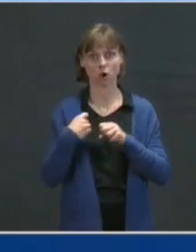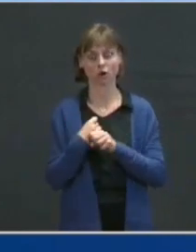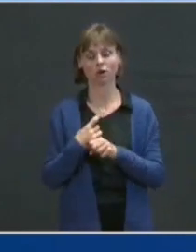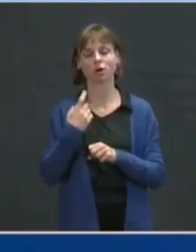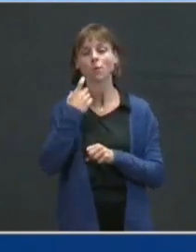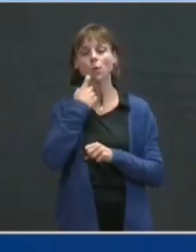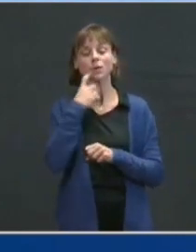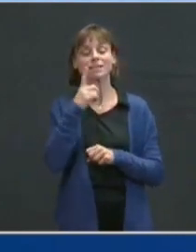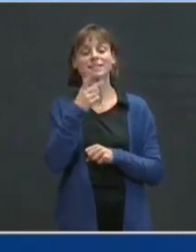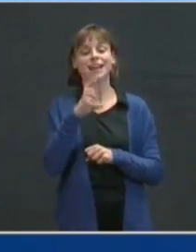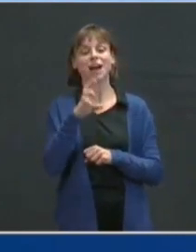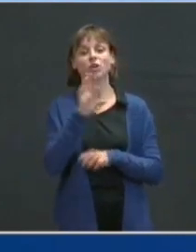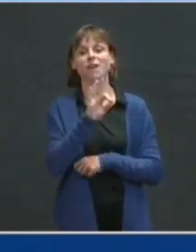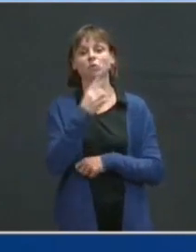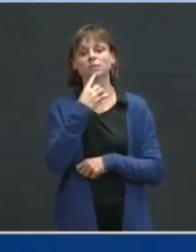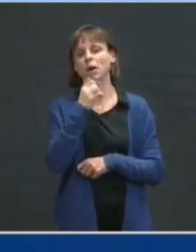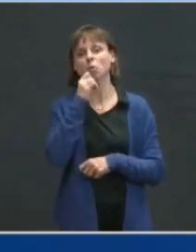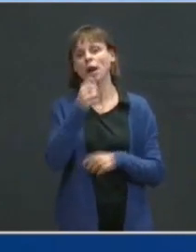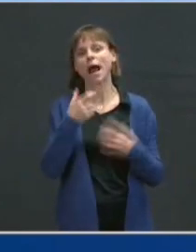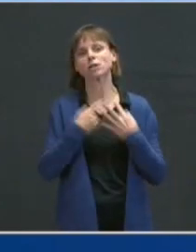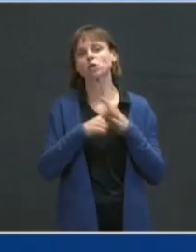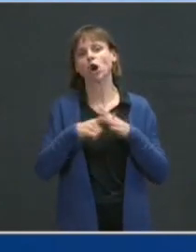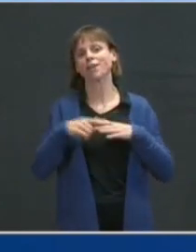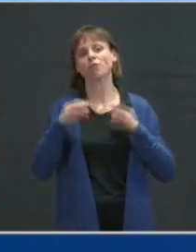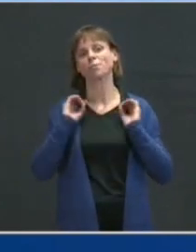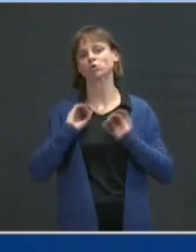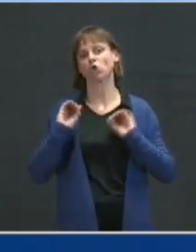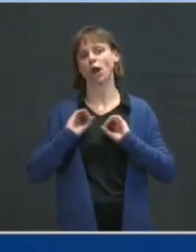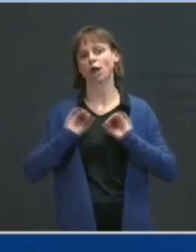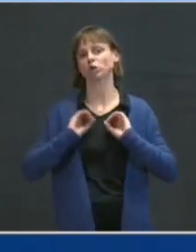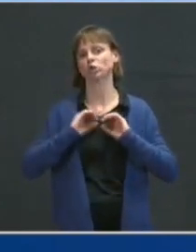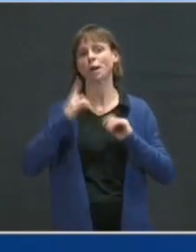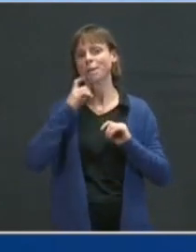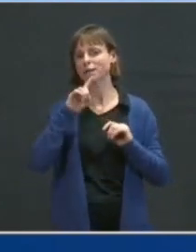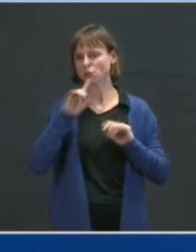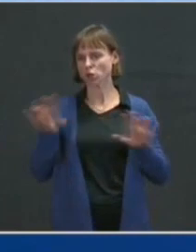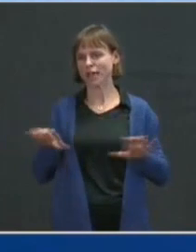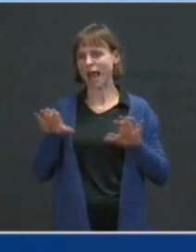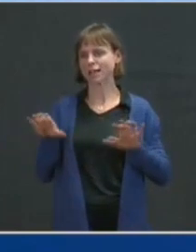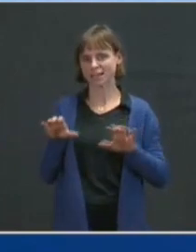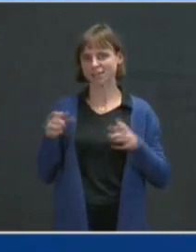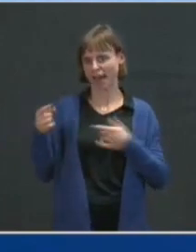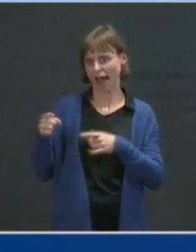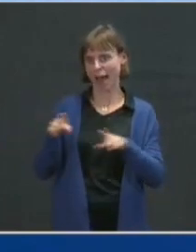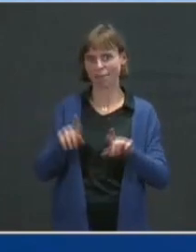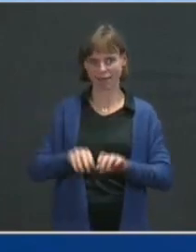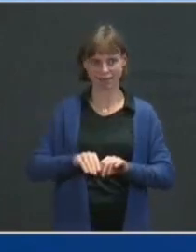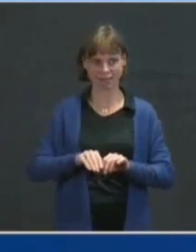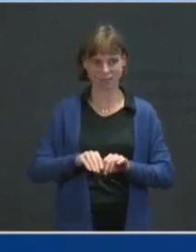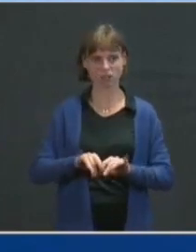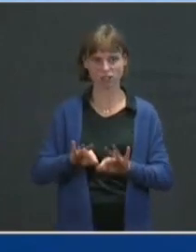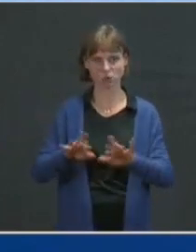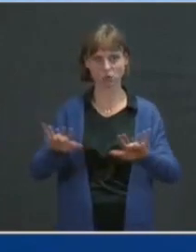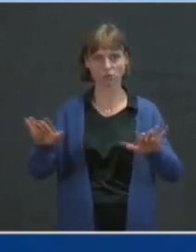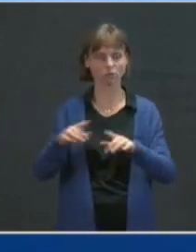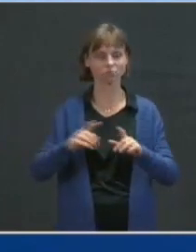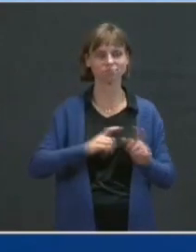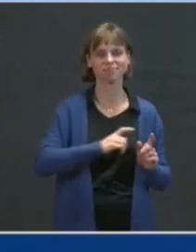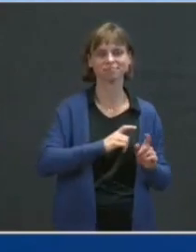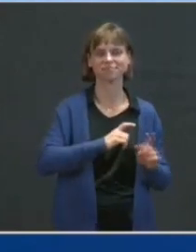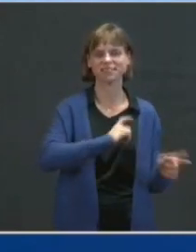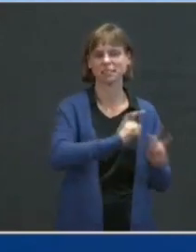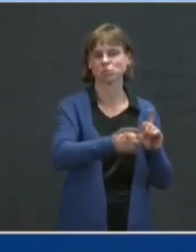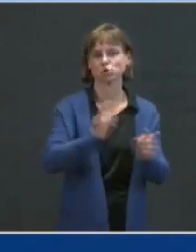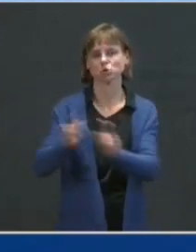starting from scratch because there is activity going on in the distribution. And even today, your administration said that there was, I believe, the number was